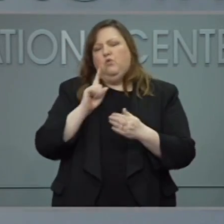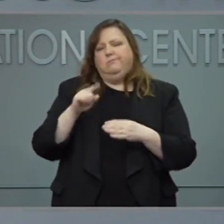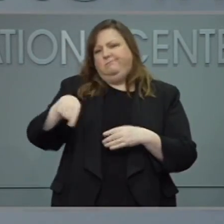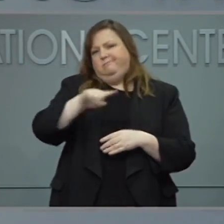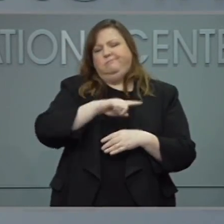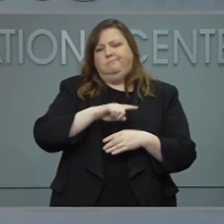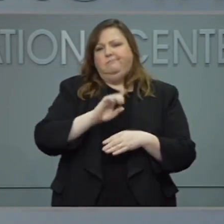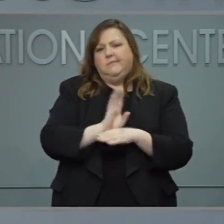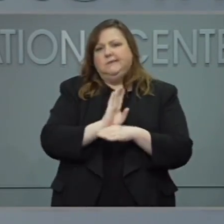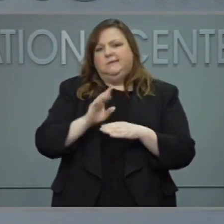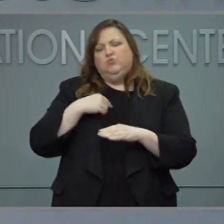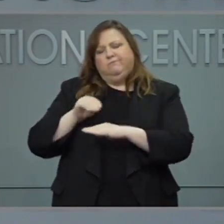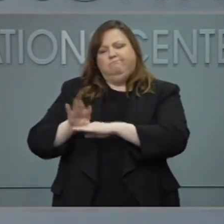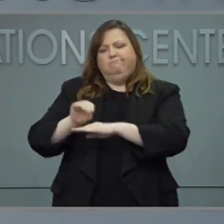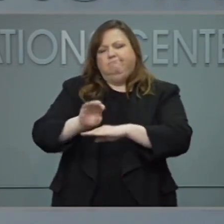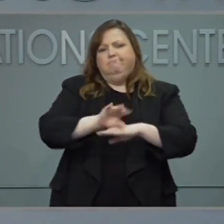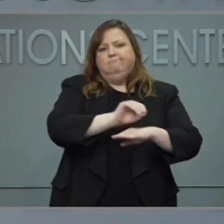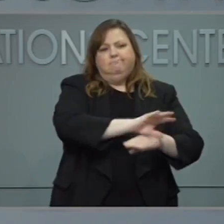Next question.